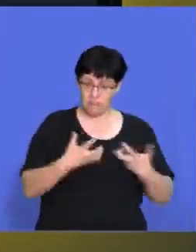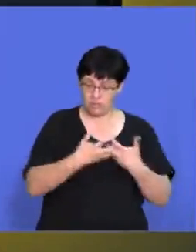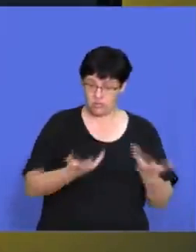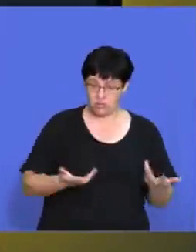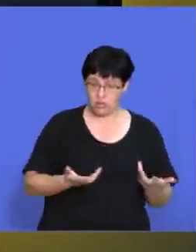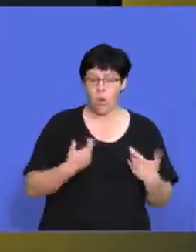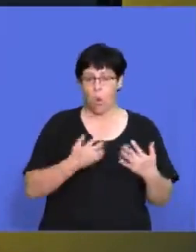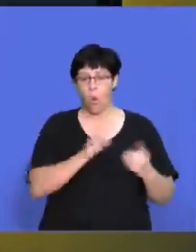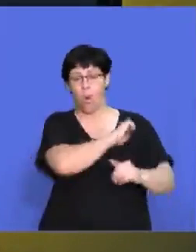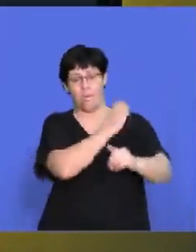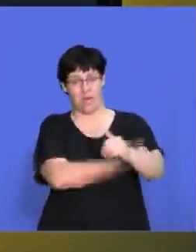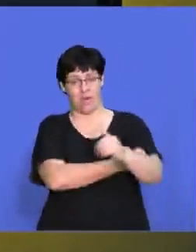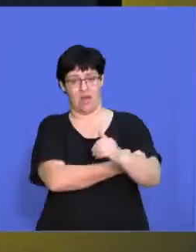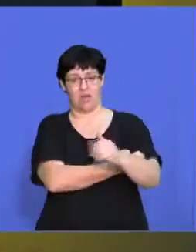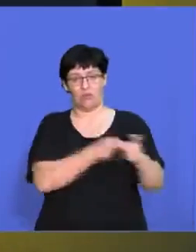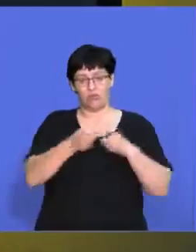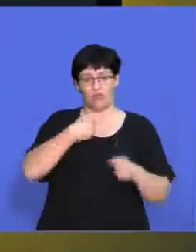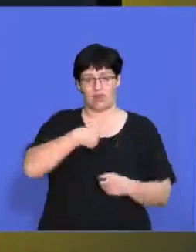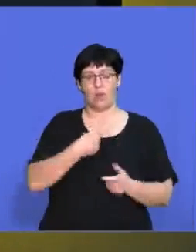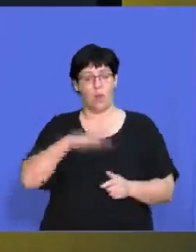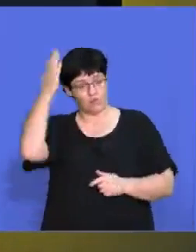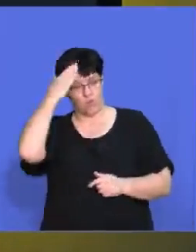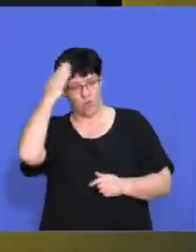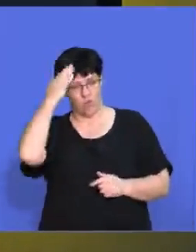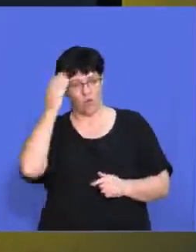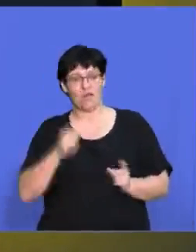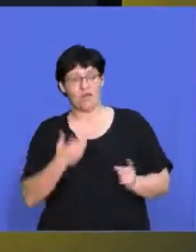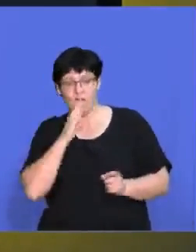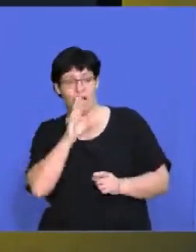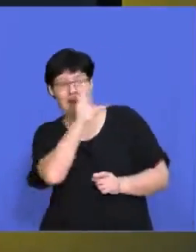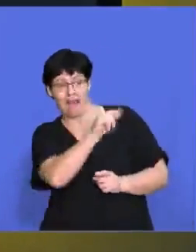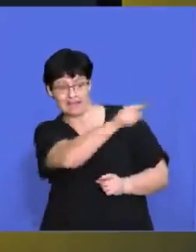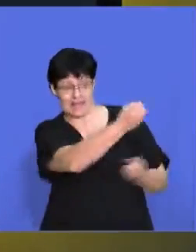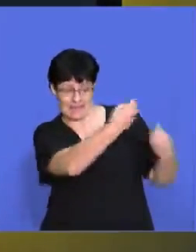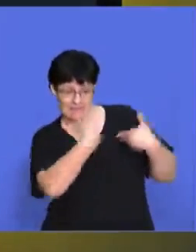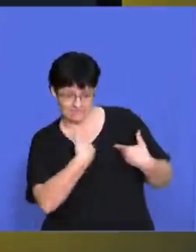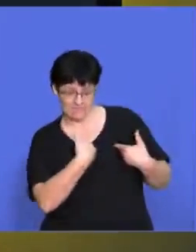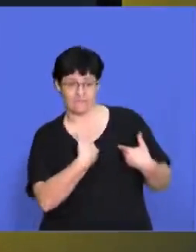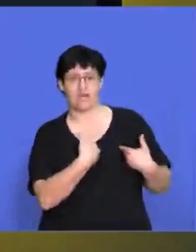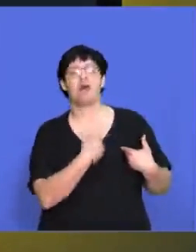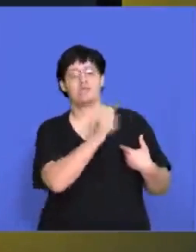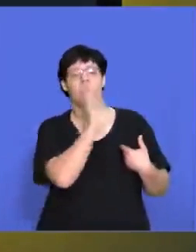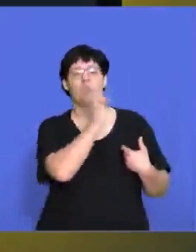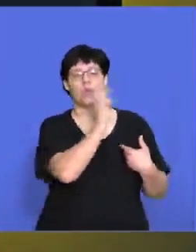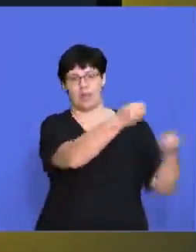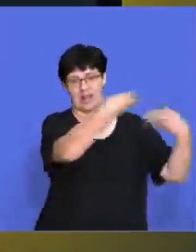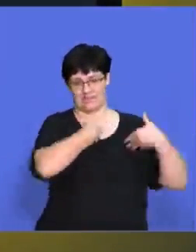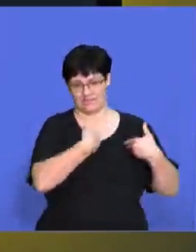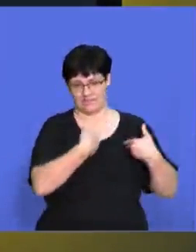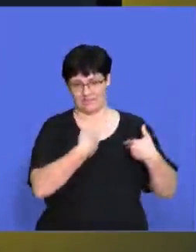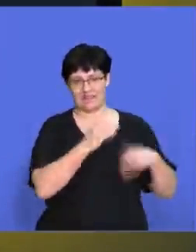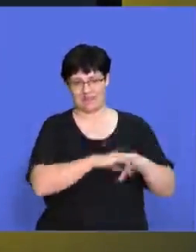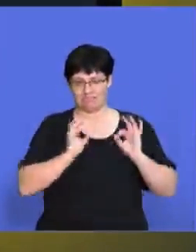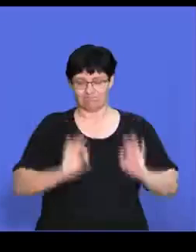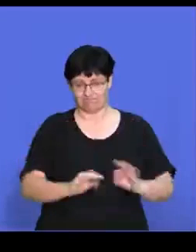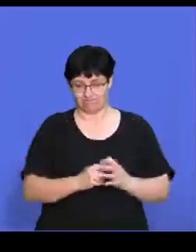power over us because we know that when we ask them to deliver goods for us, they are going to deliver those goods for us right